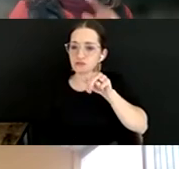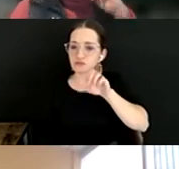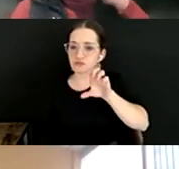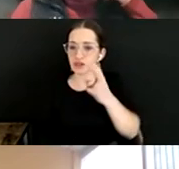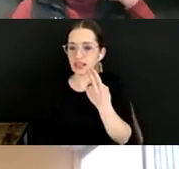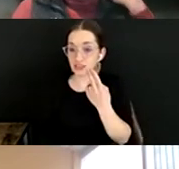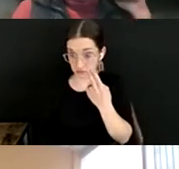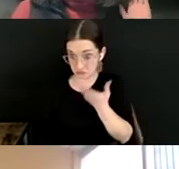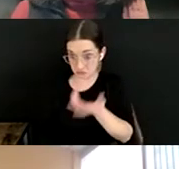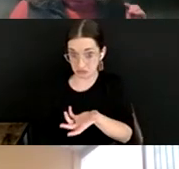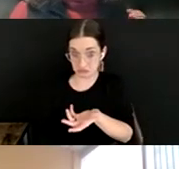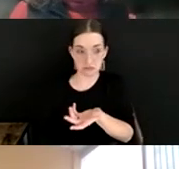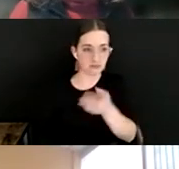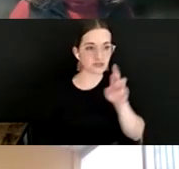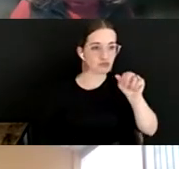Yeah.